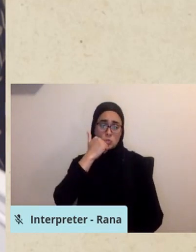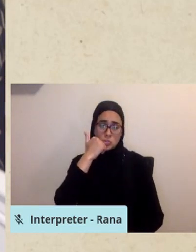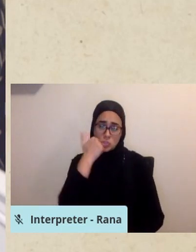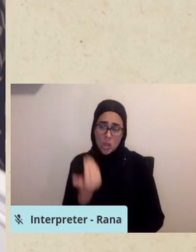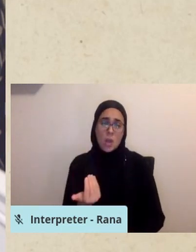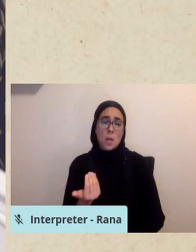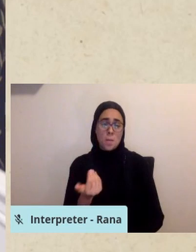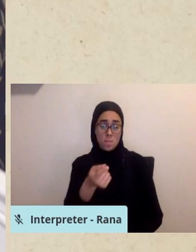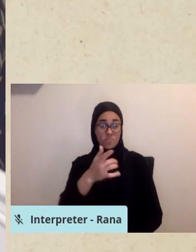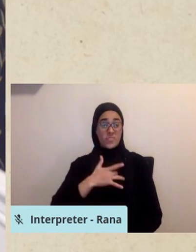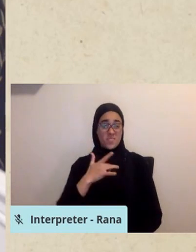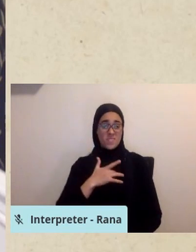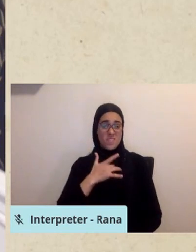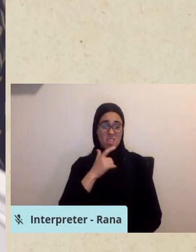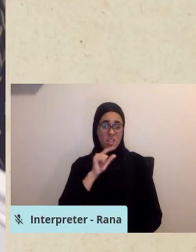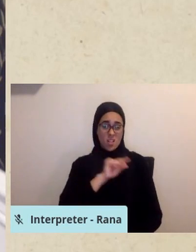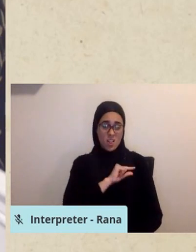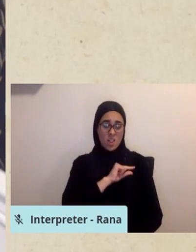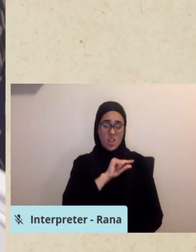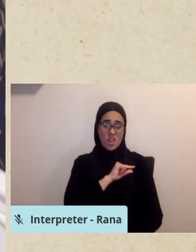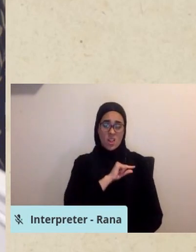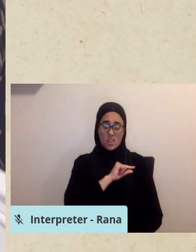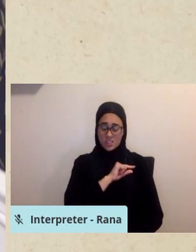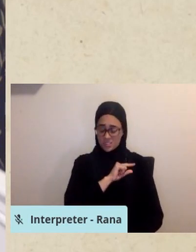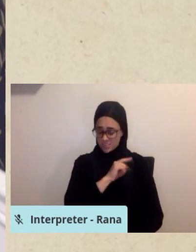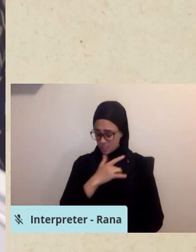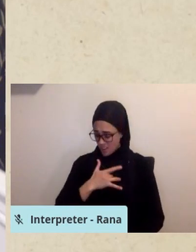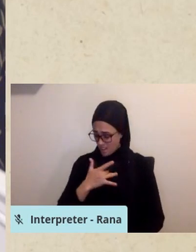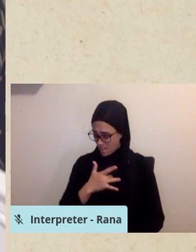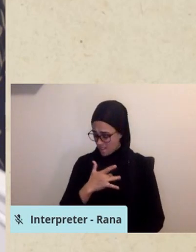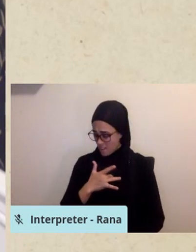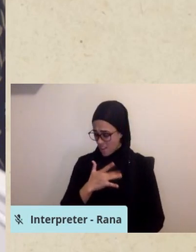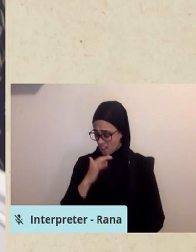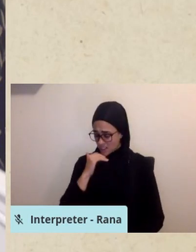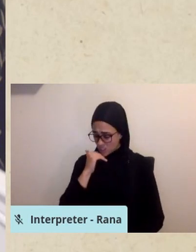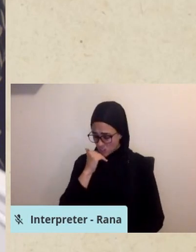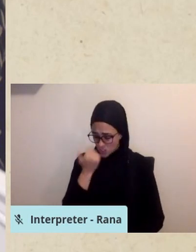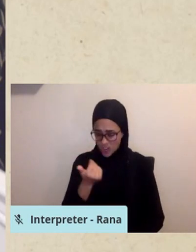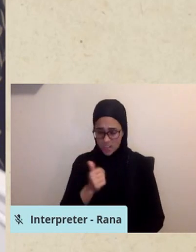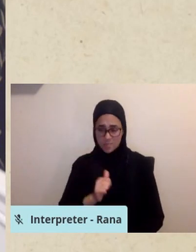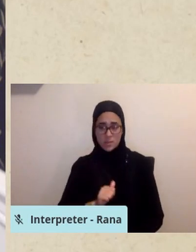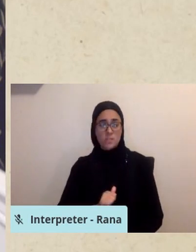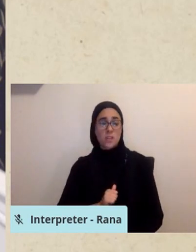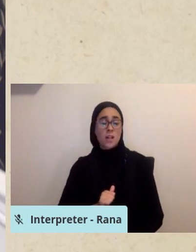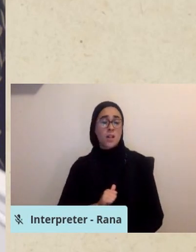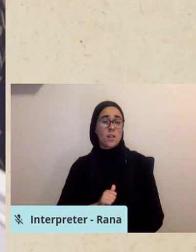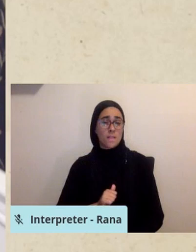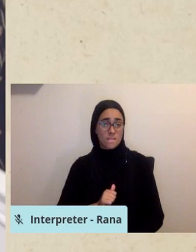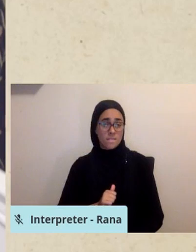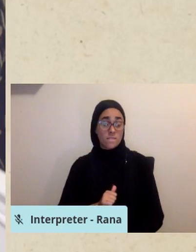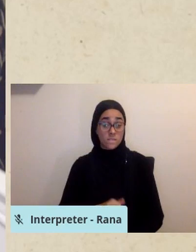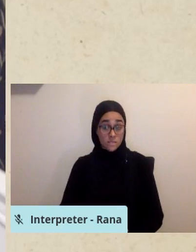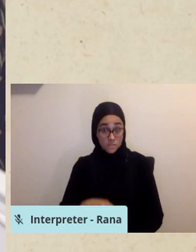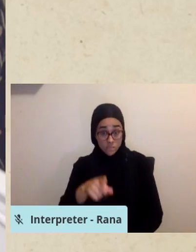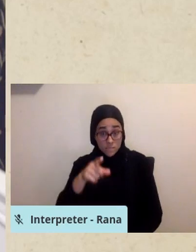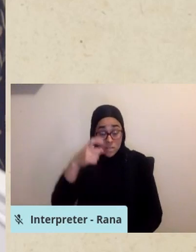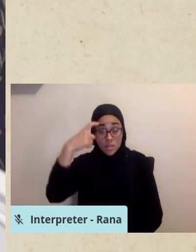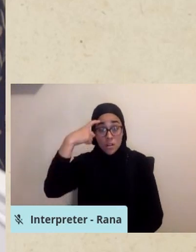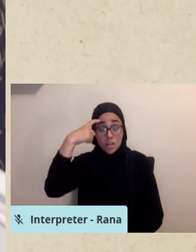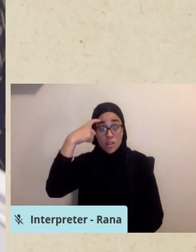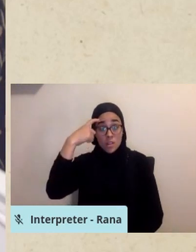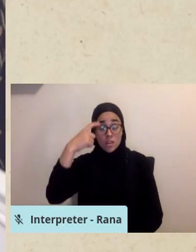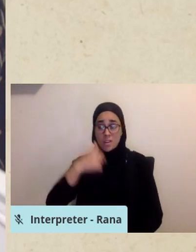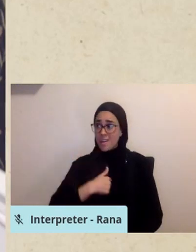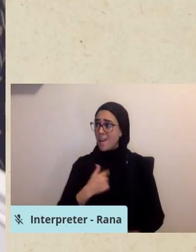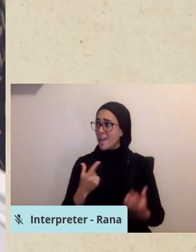You feel guilty about what you have done or failed to do while you feel ashamed of yourself. If you think, I